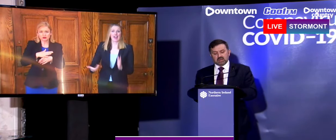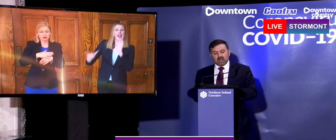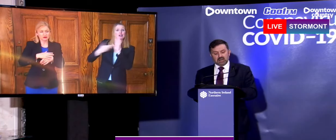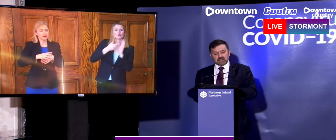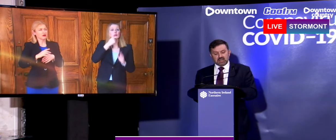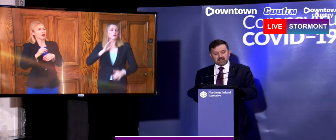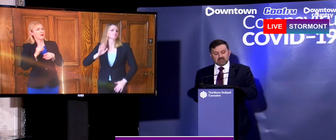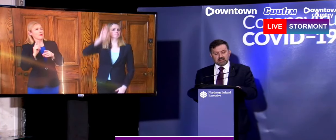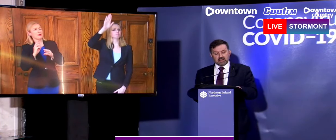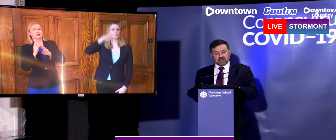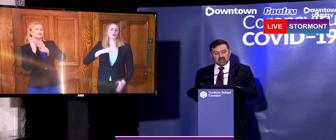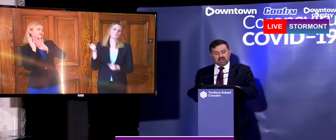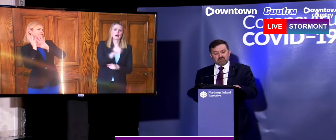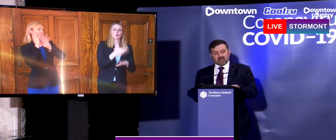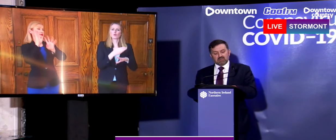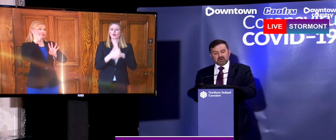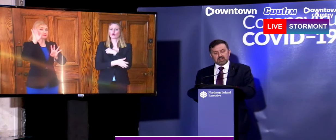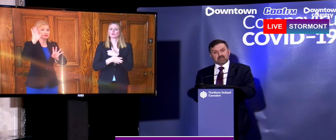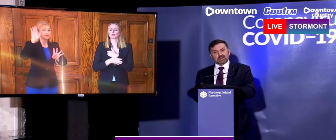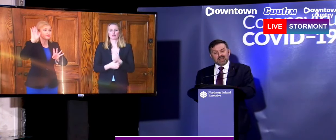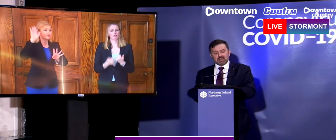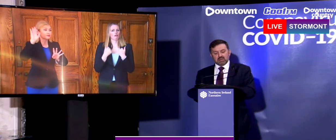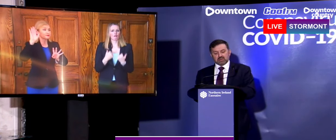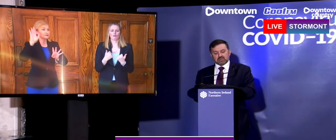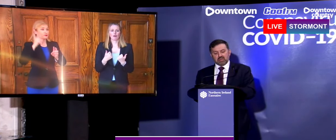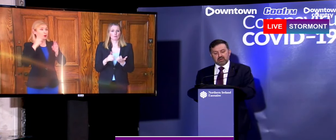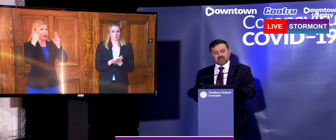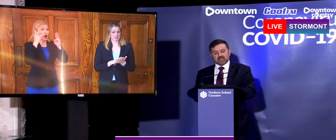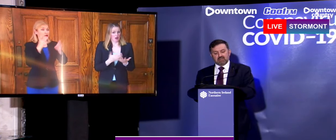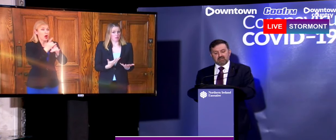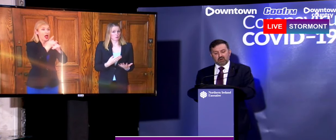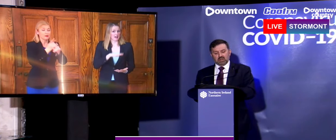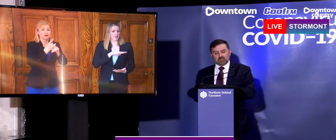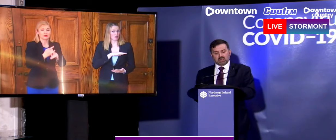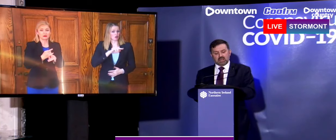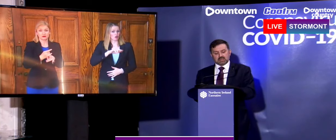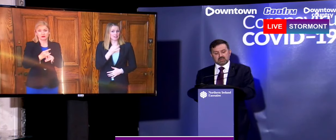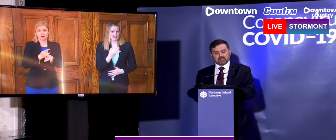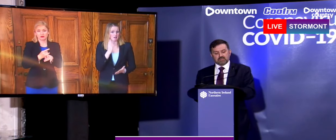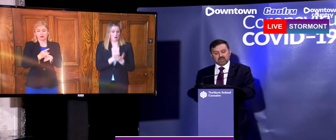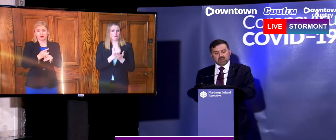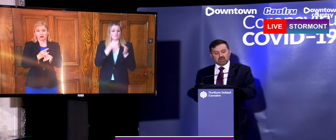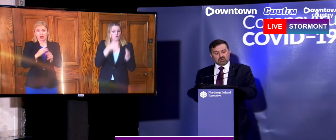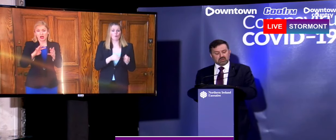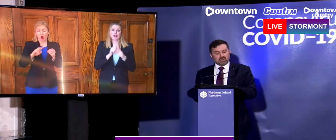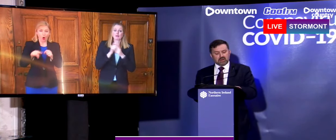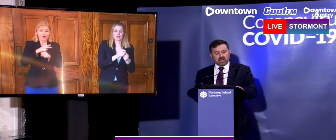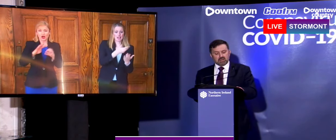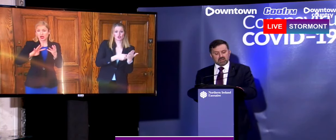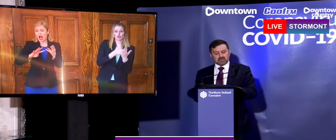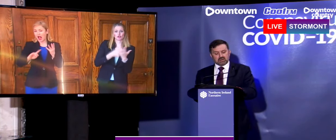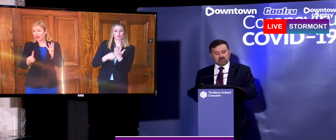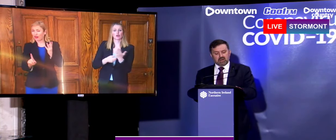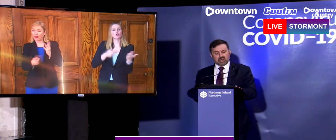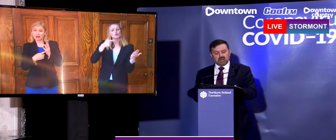and to date they have been converted into 9037 formal applications. 230